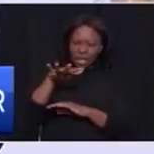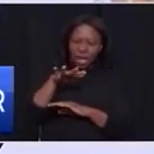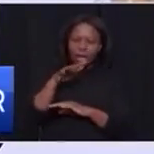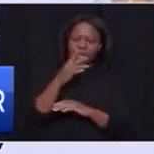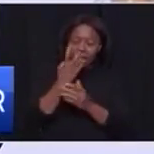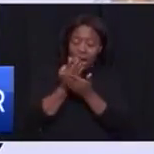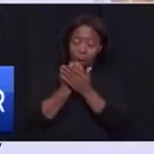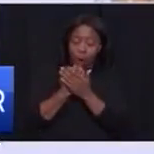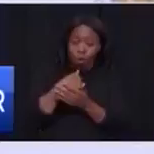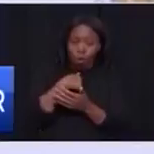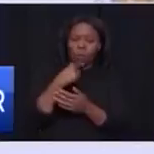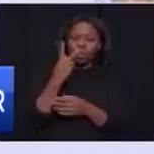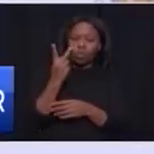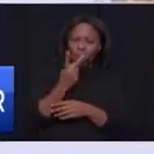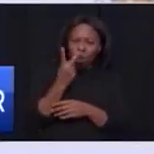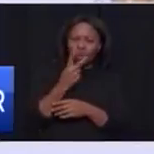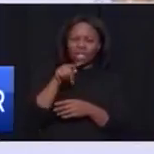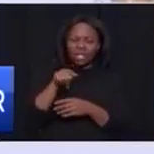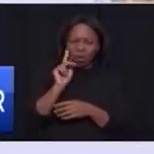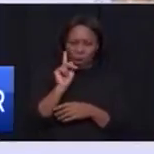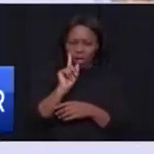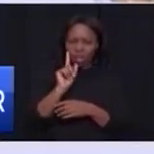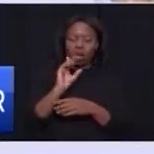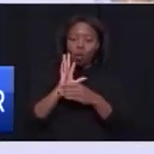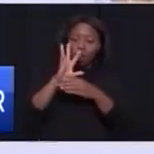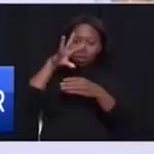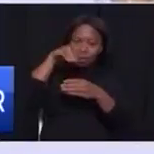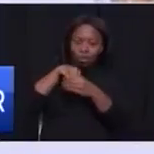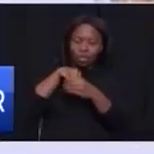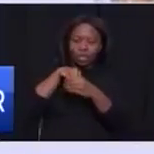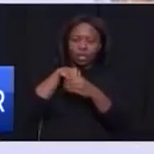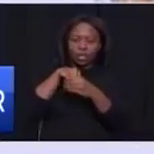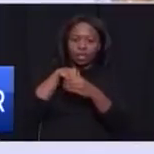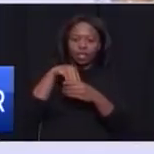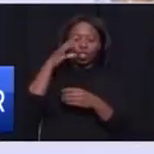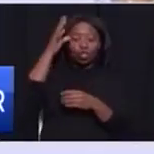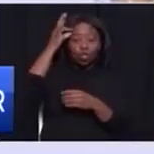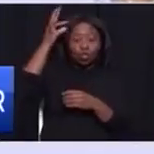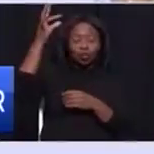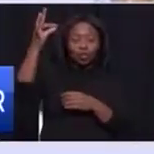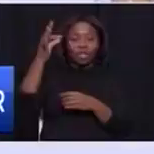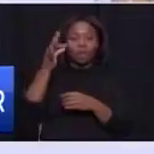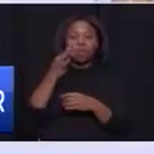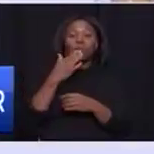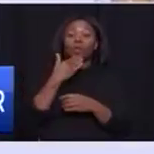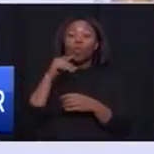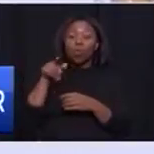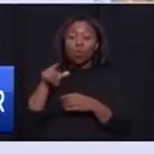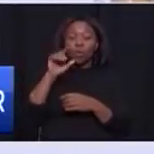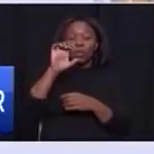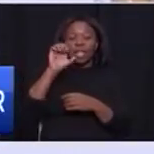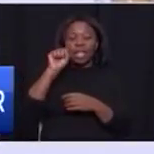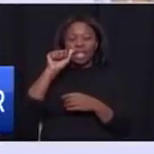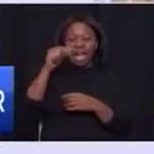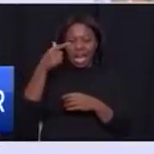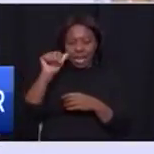a contribution to the dream articulated by Pixley Issaka Seme,